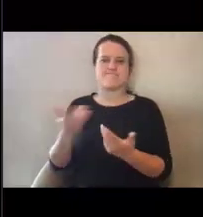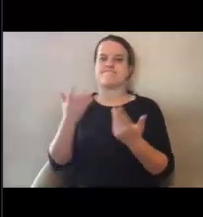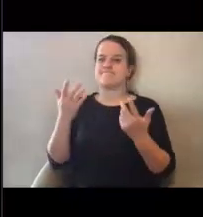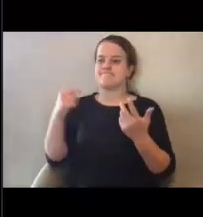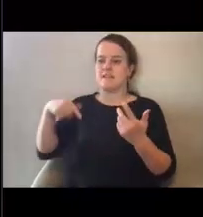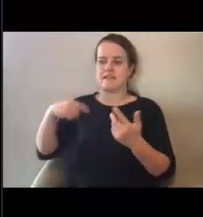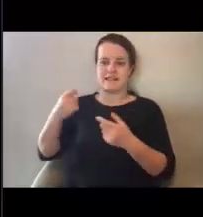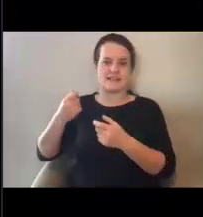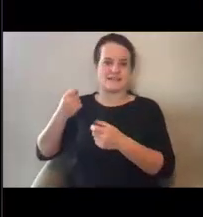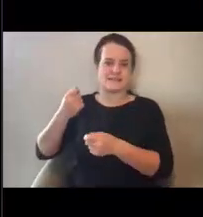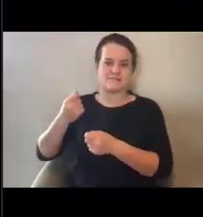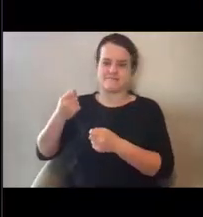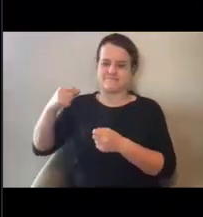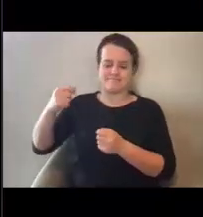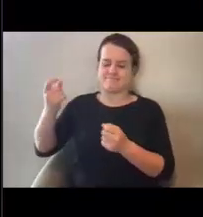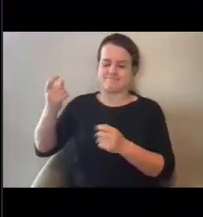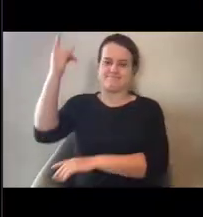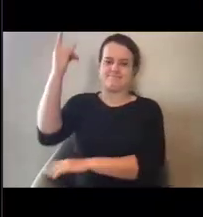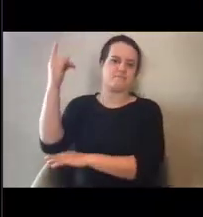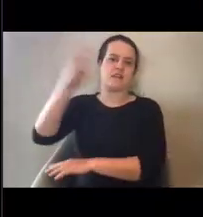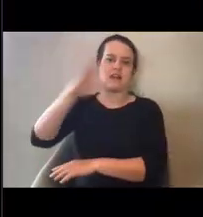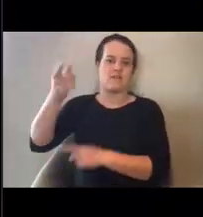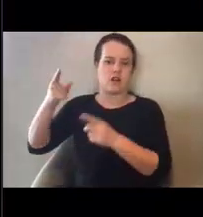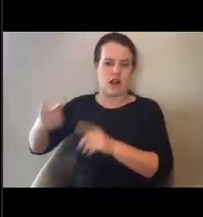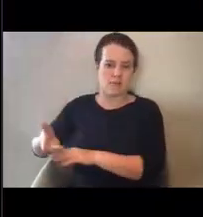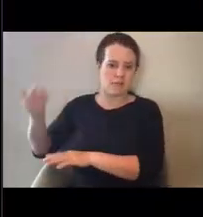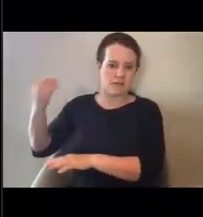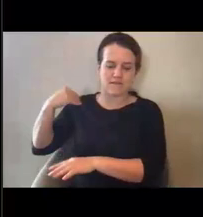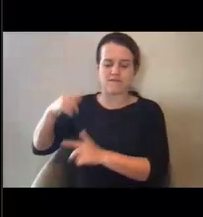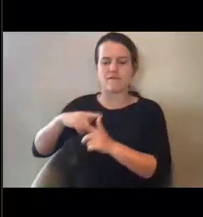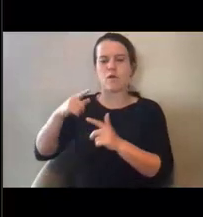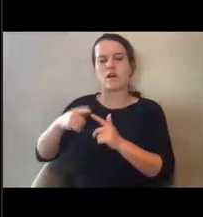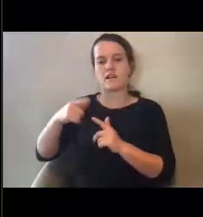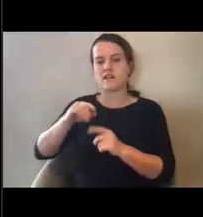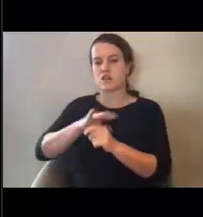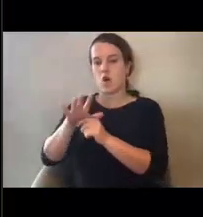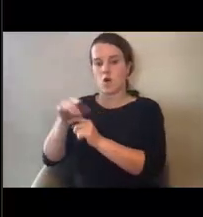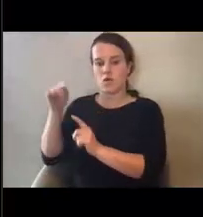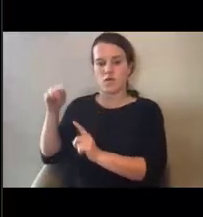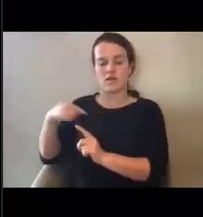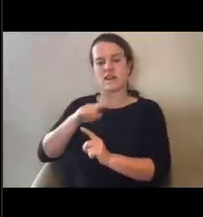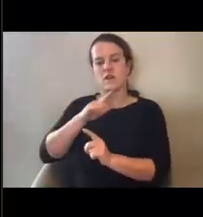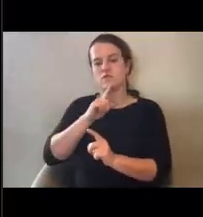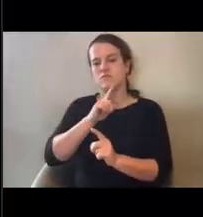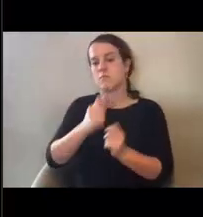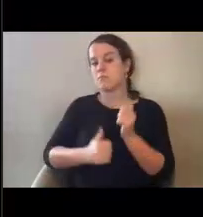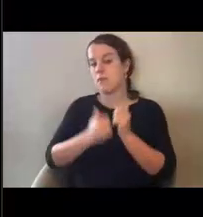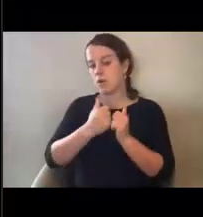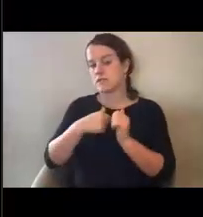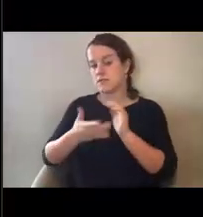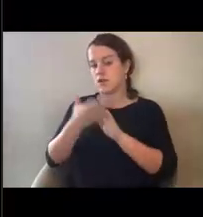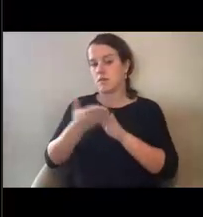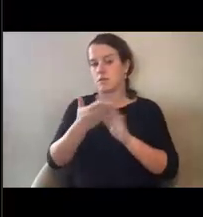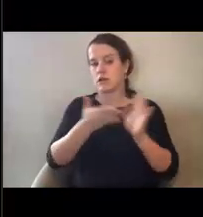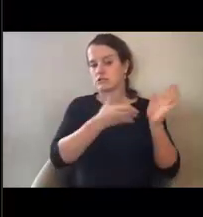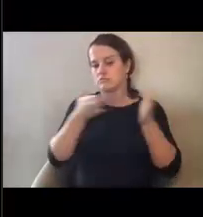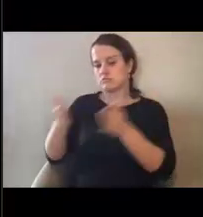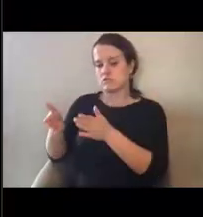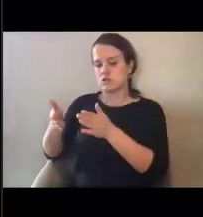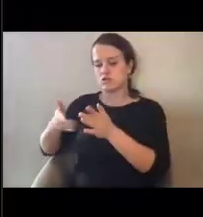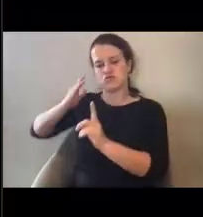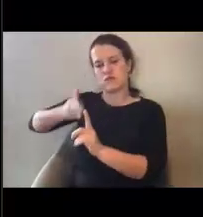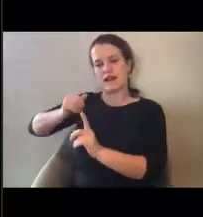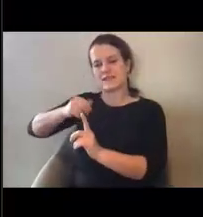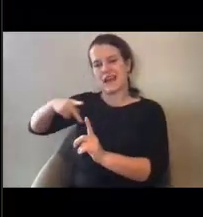and scale of COVID, we have actually pivoted most of our operations towards direct application, meaning